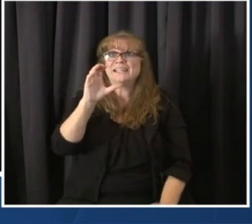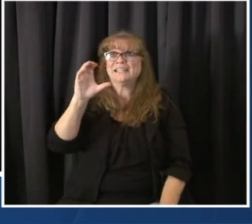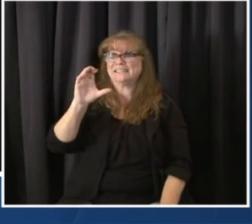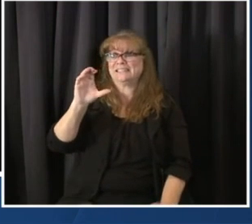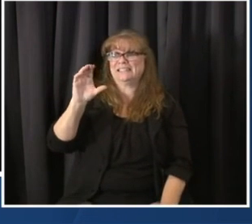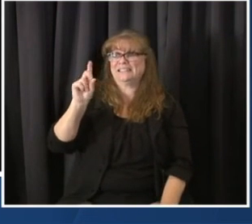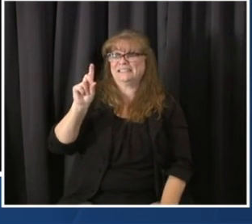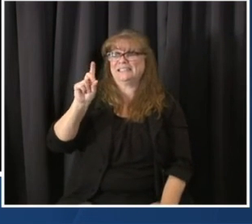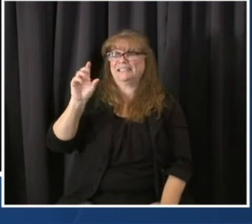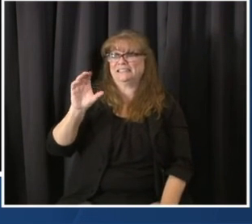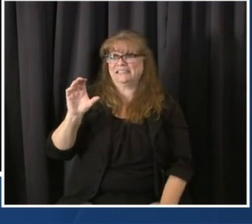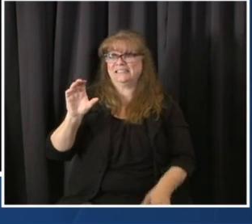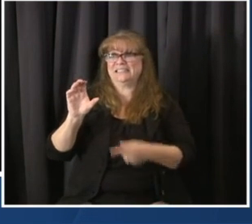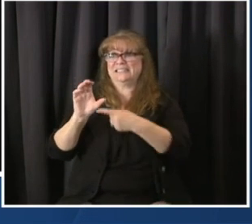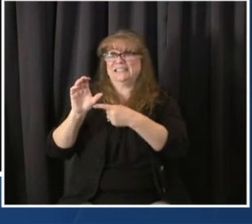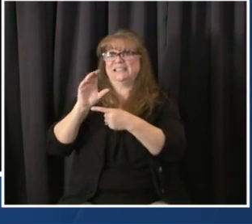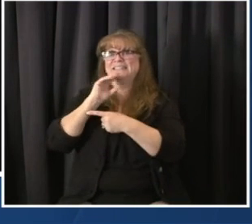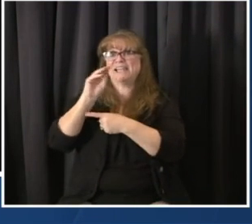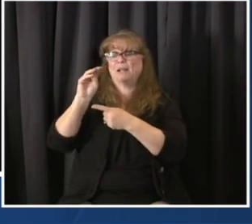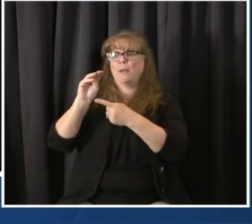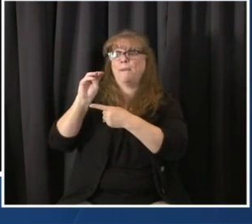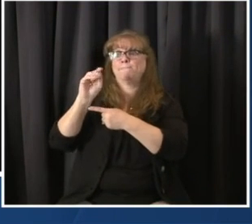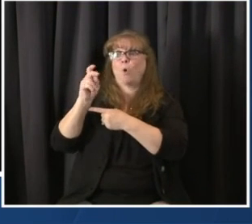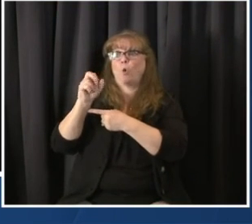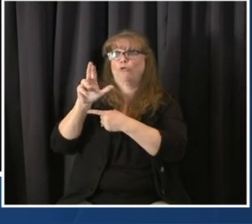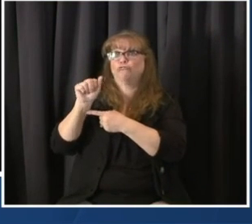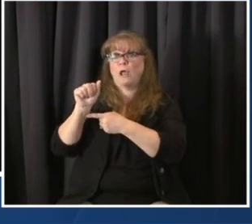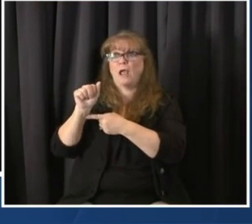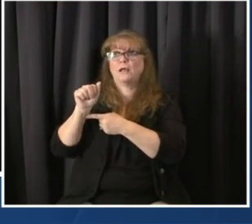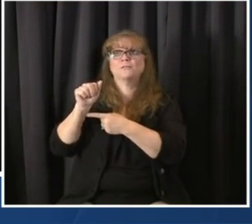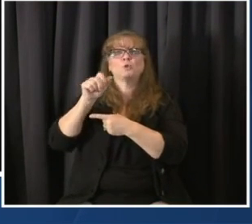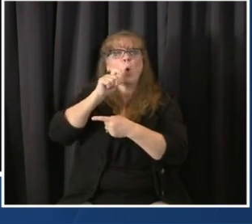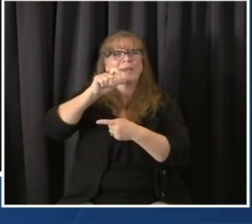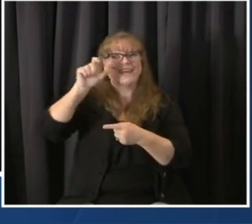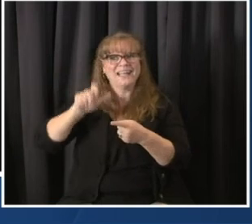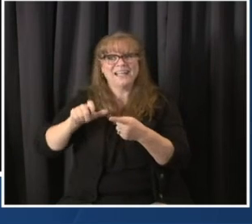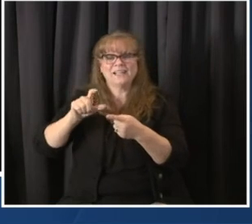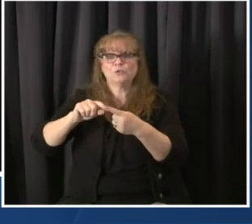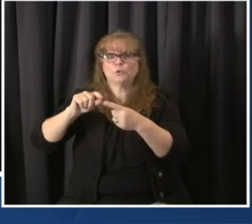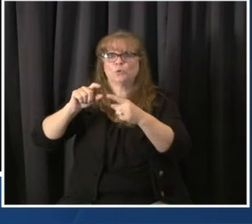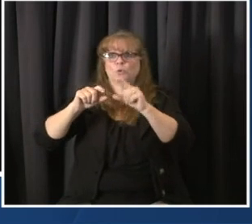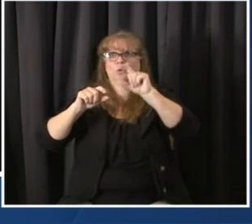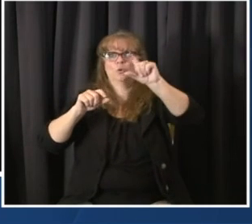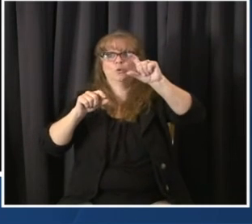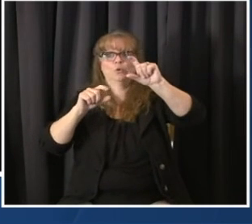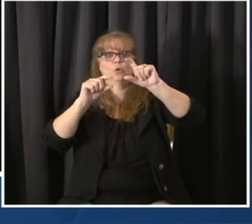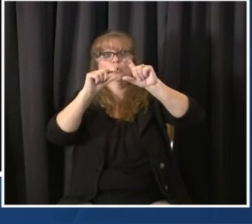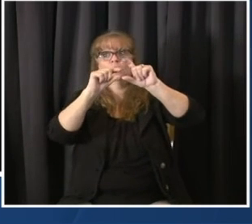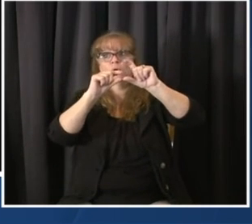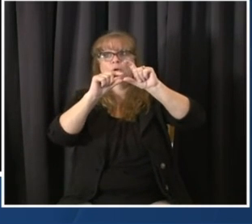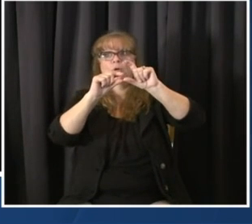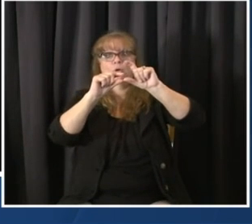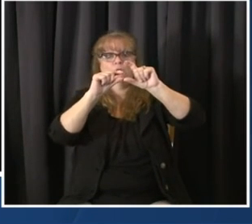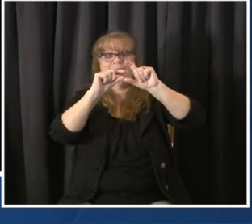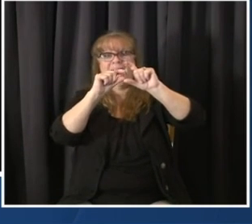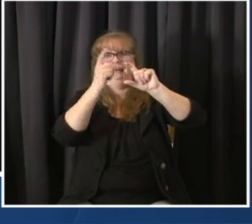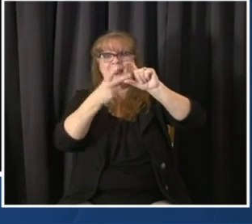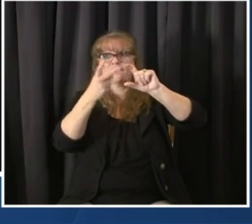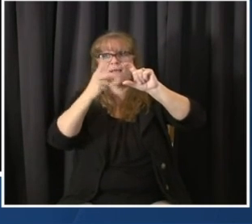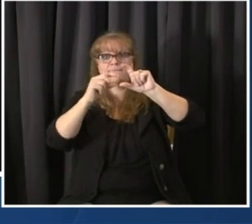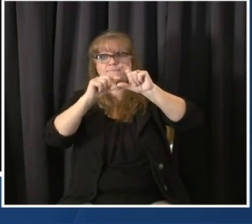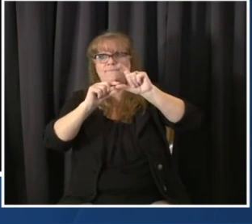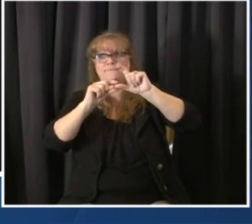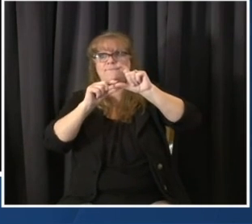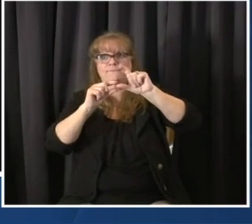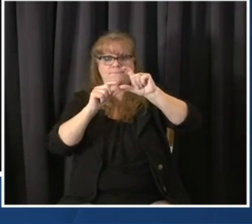dose has shown some, if it shows a great degree of efficacy, would effectively double the amount of doses. And the potential to